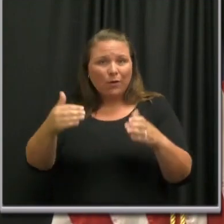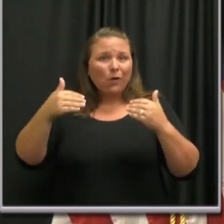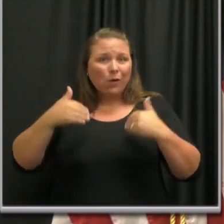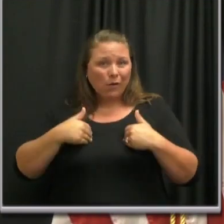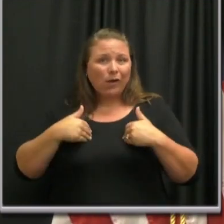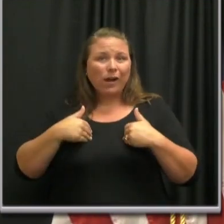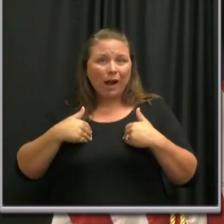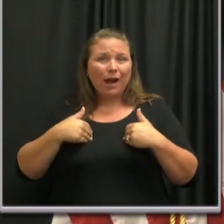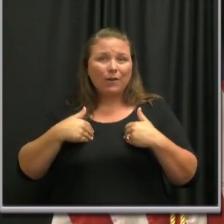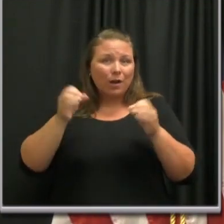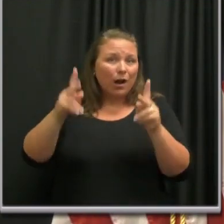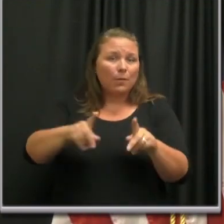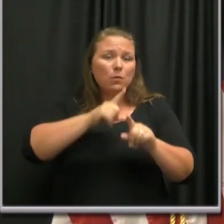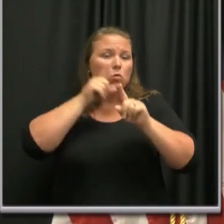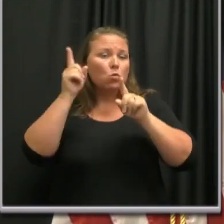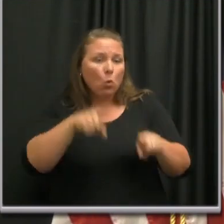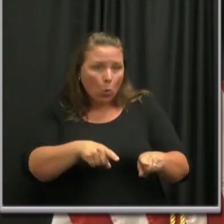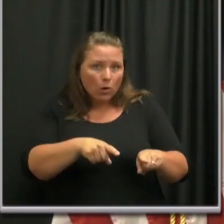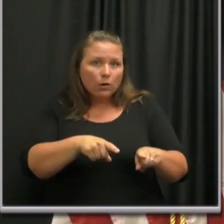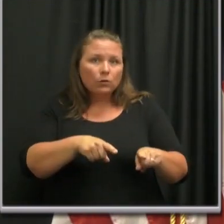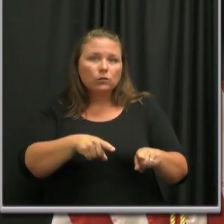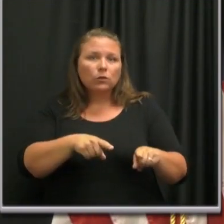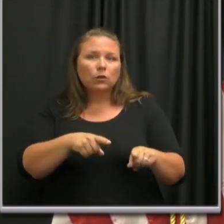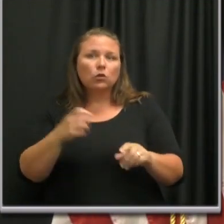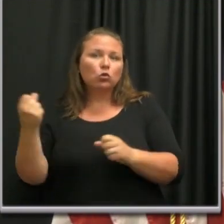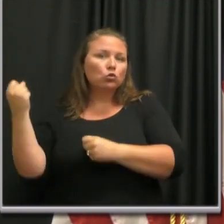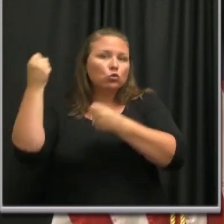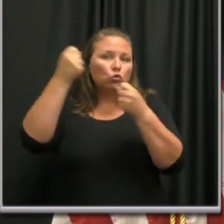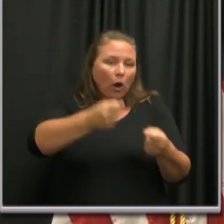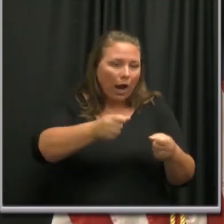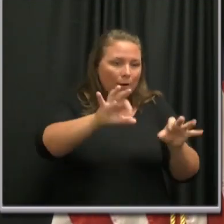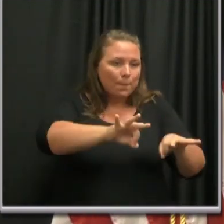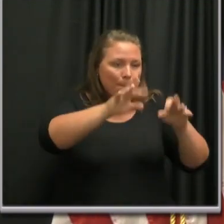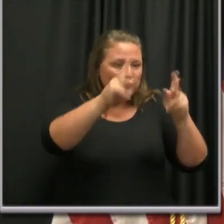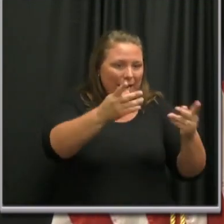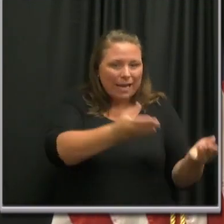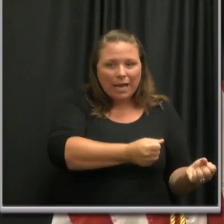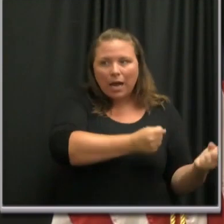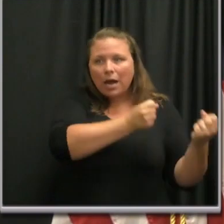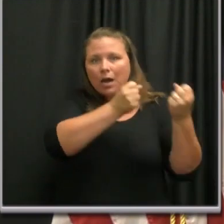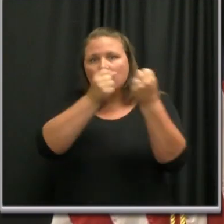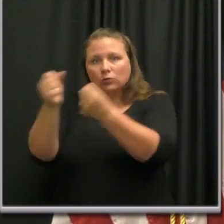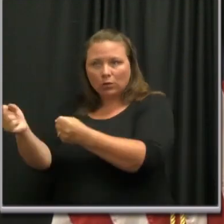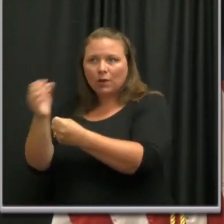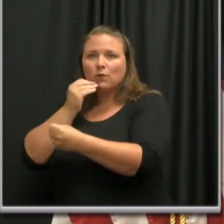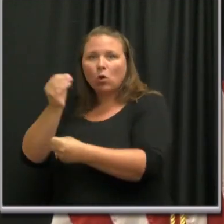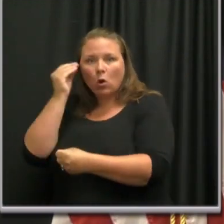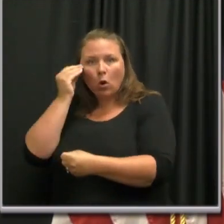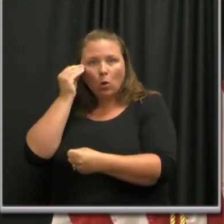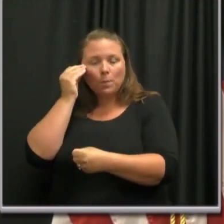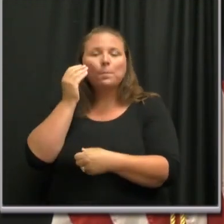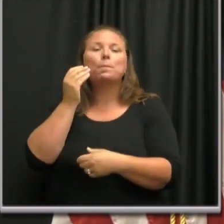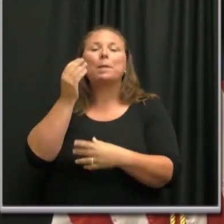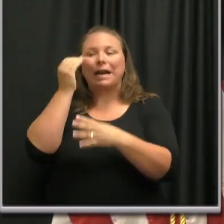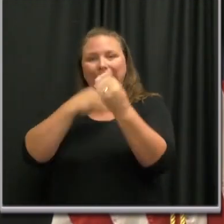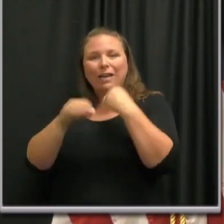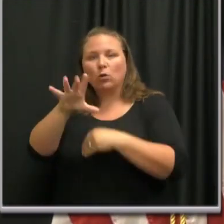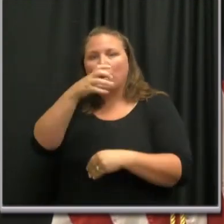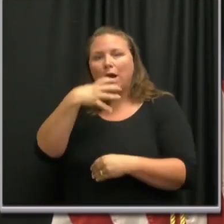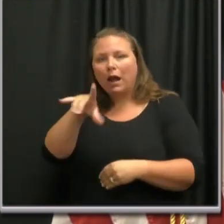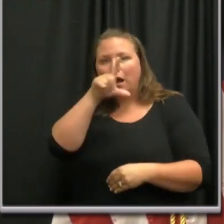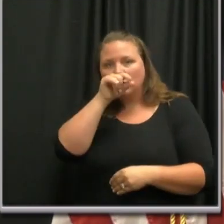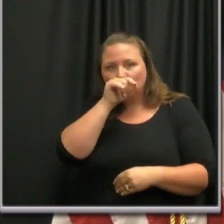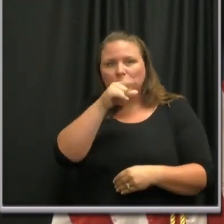order, take out, go to your favorite hot chicken establishment in a socially distanced, COVID-aware way. You will be